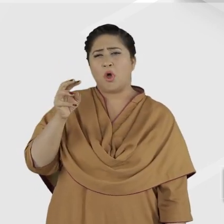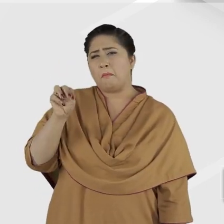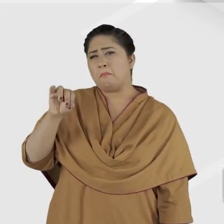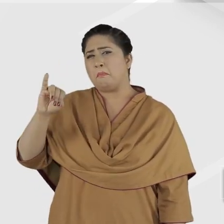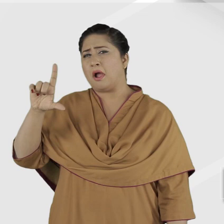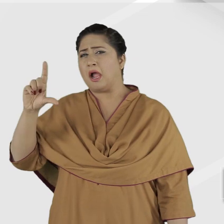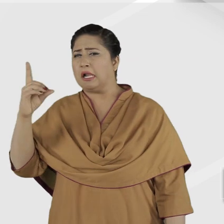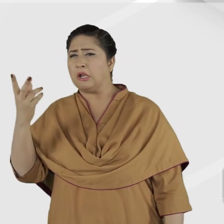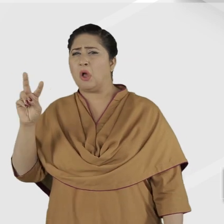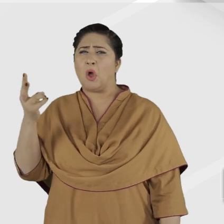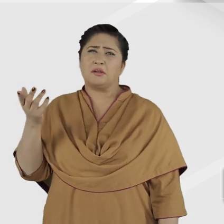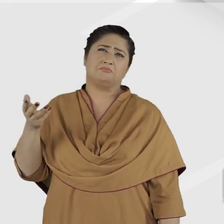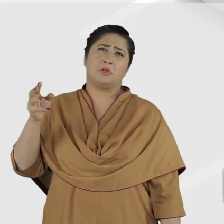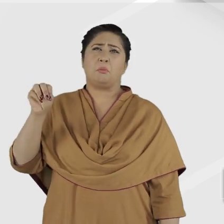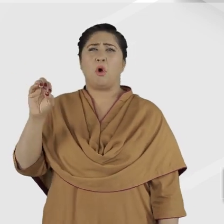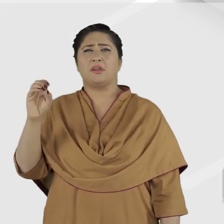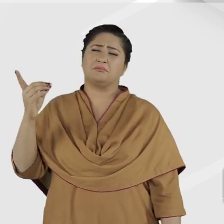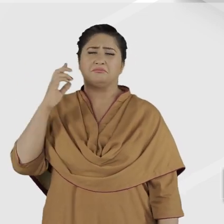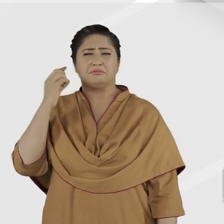or moderate hearing loss.